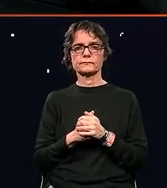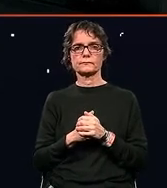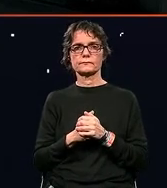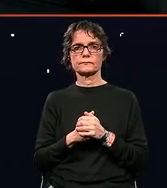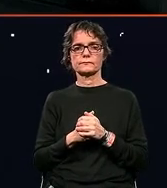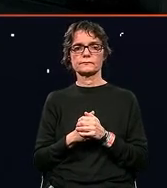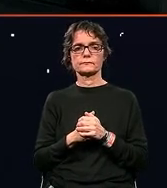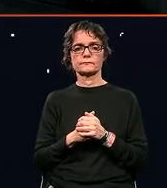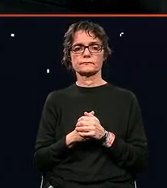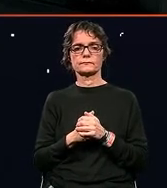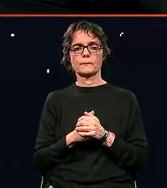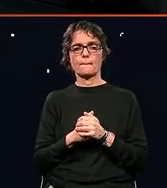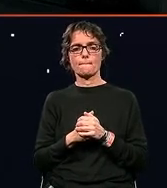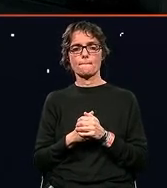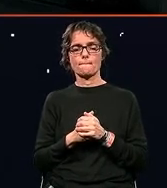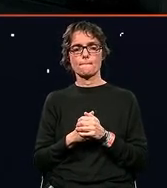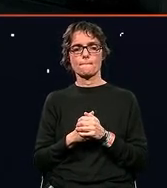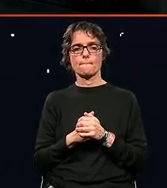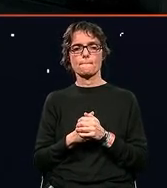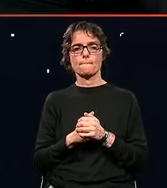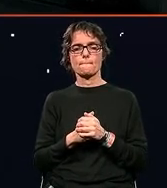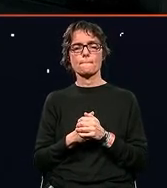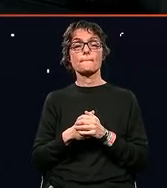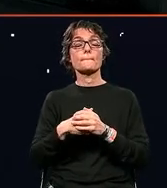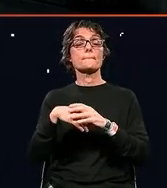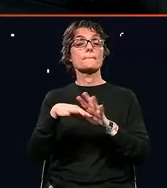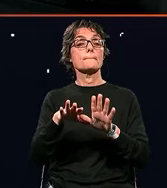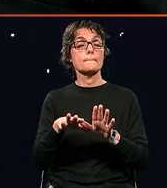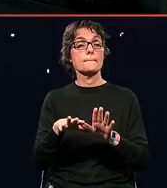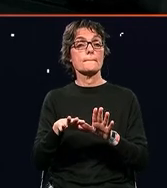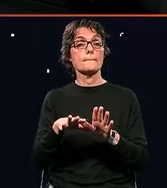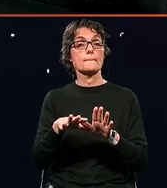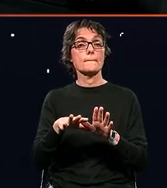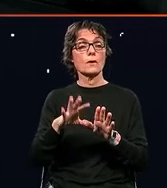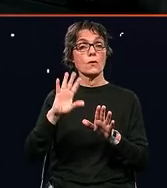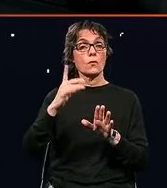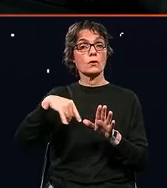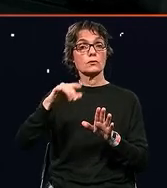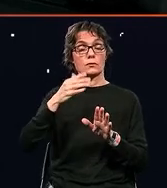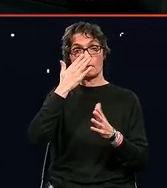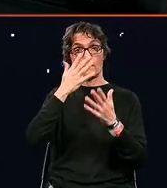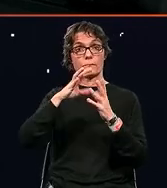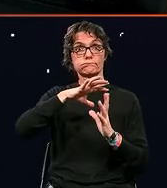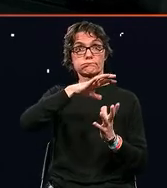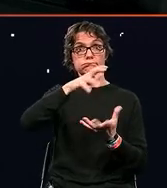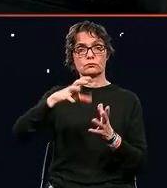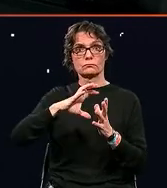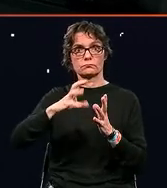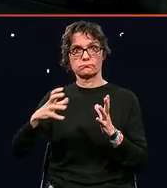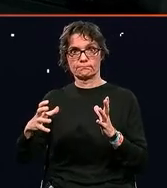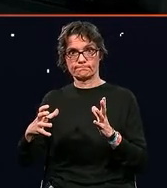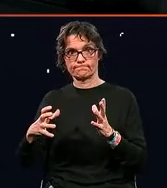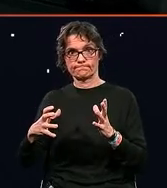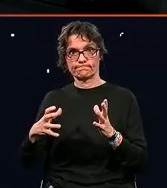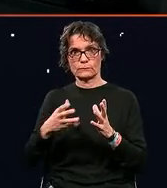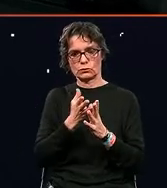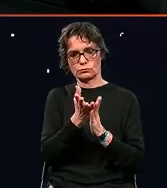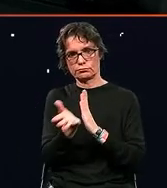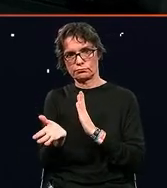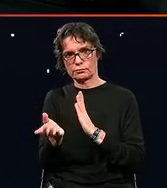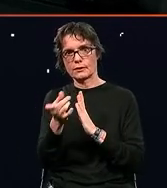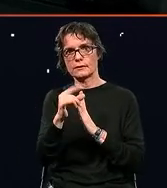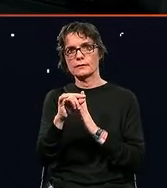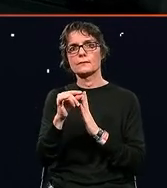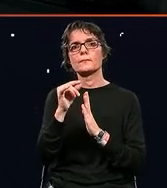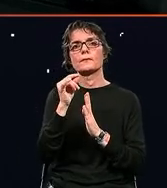But to flourish in a complex world, we need to create a culture